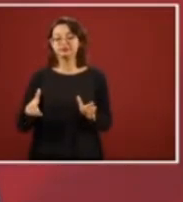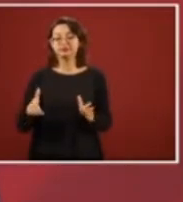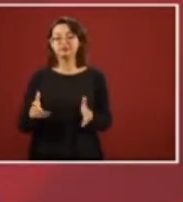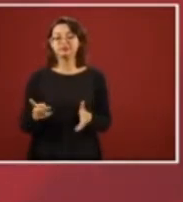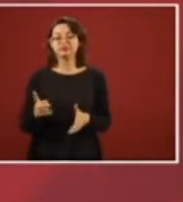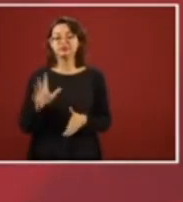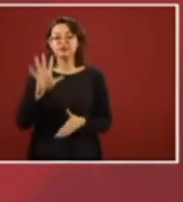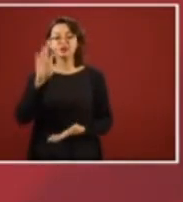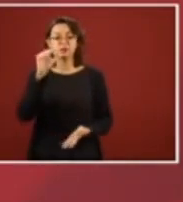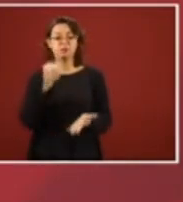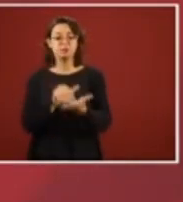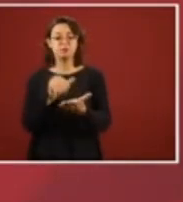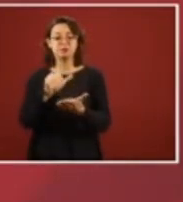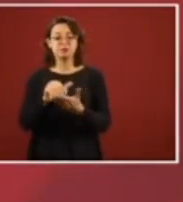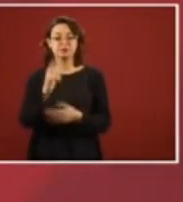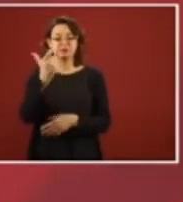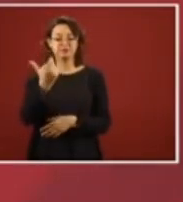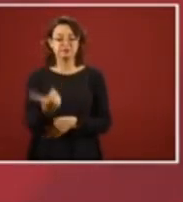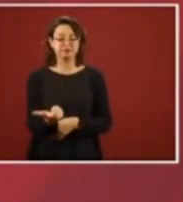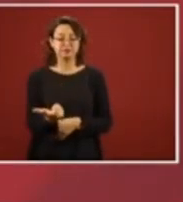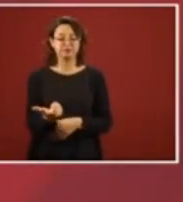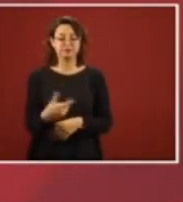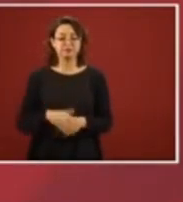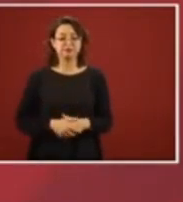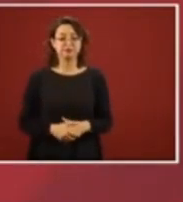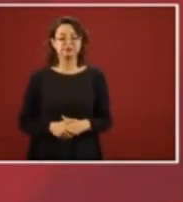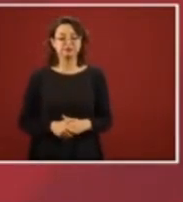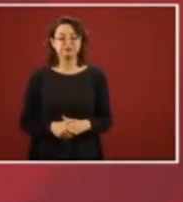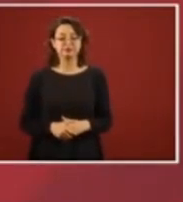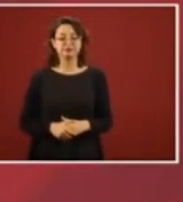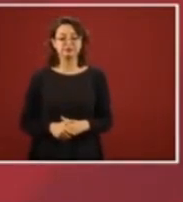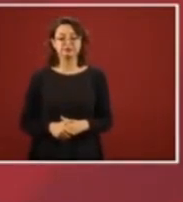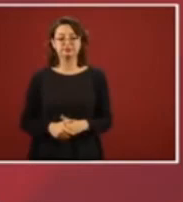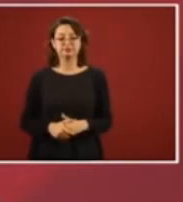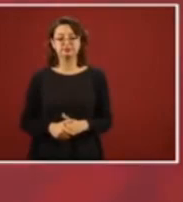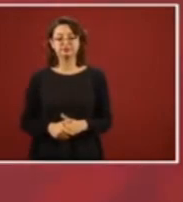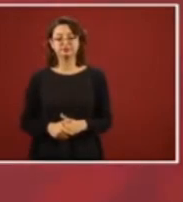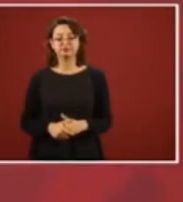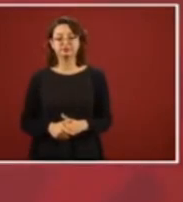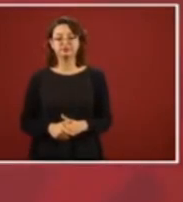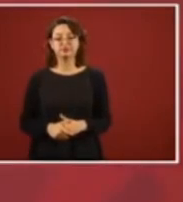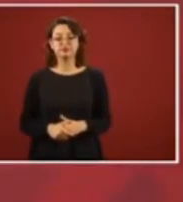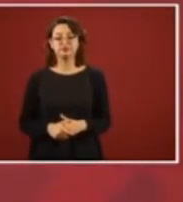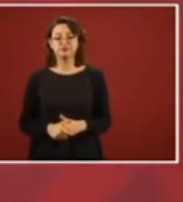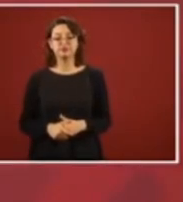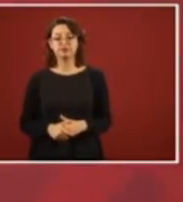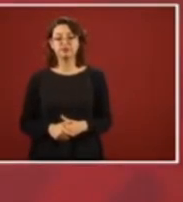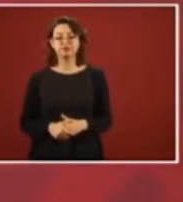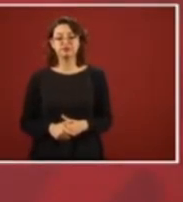more than 5,000 million pesos.